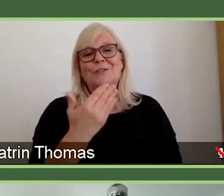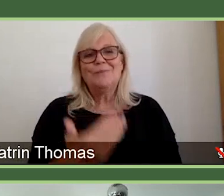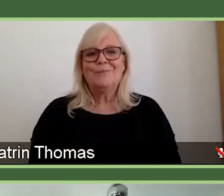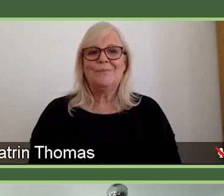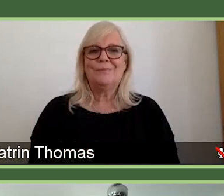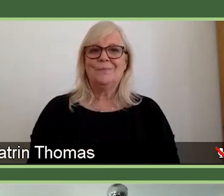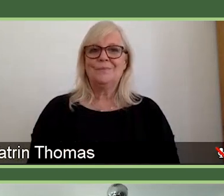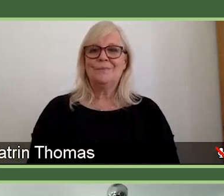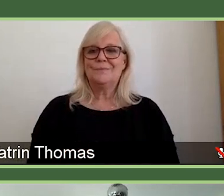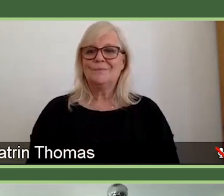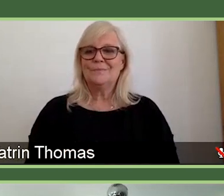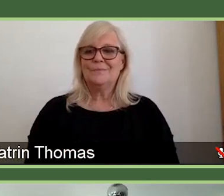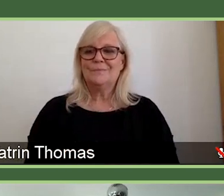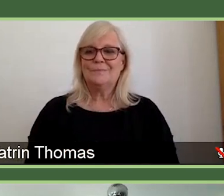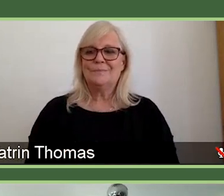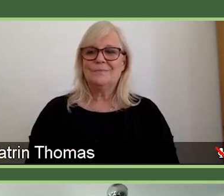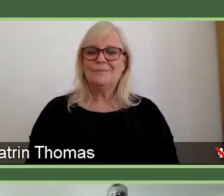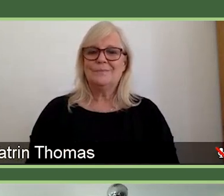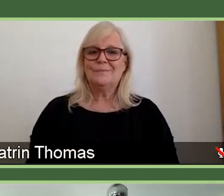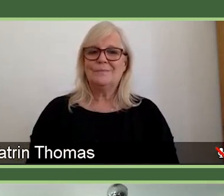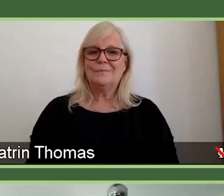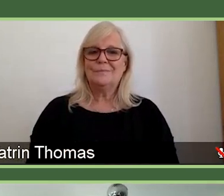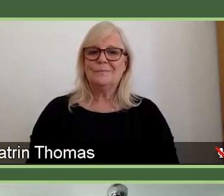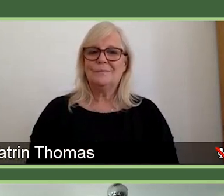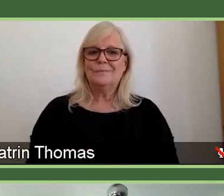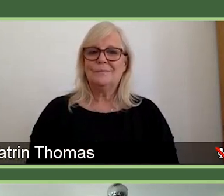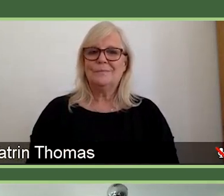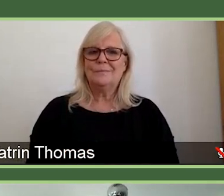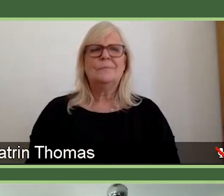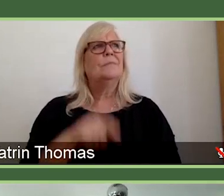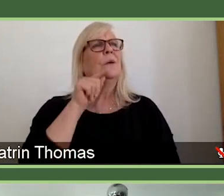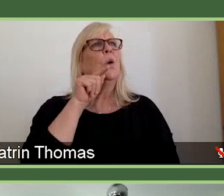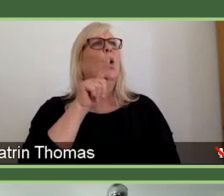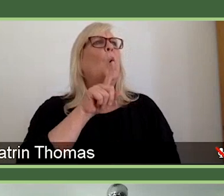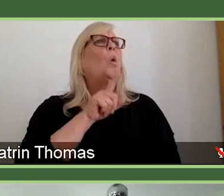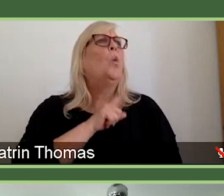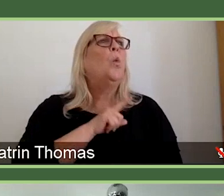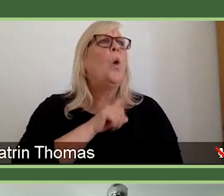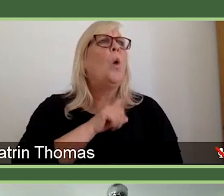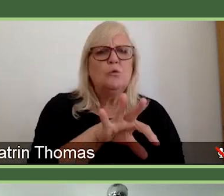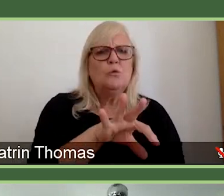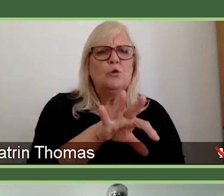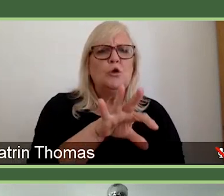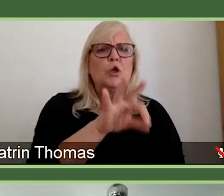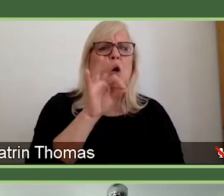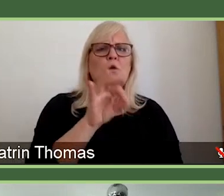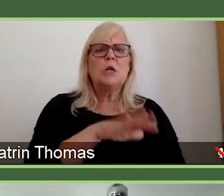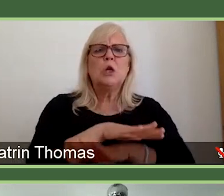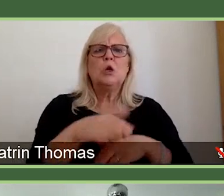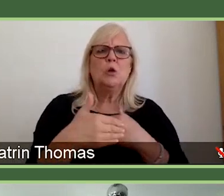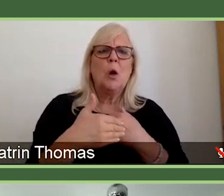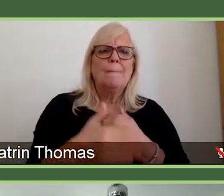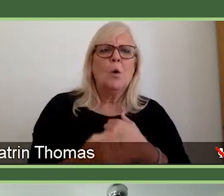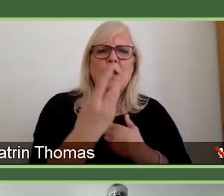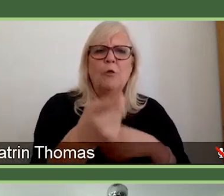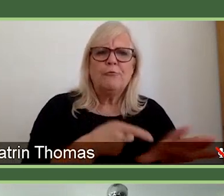So, the next question is, why have you chosen no more than three years postdoc experience for the early career award eligibility? Is there any